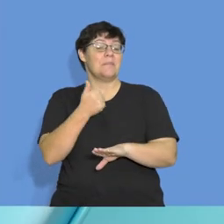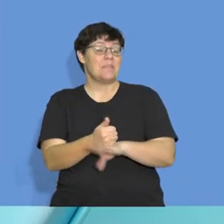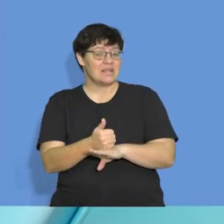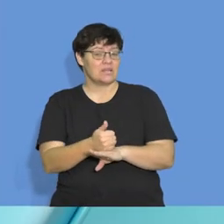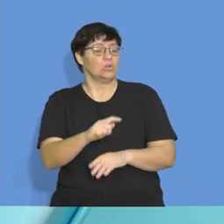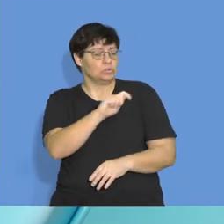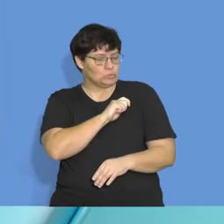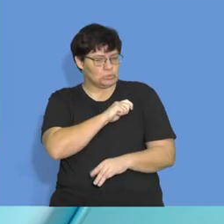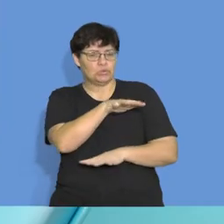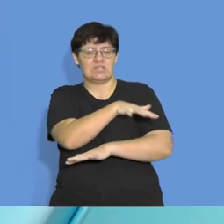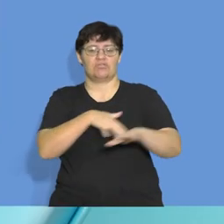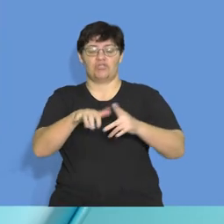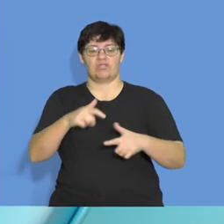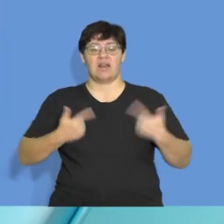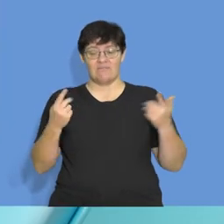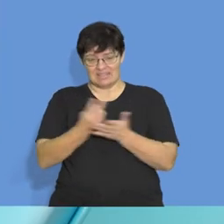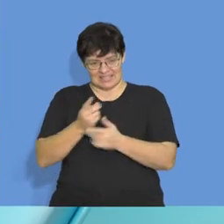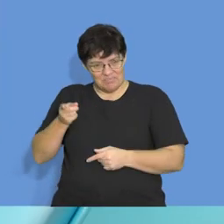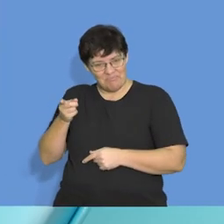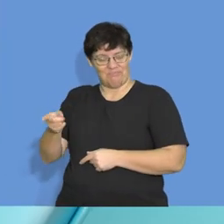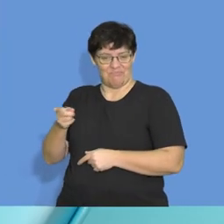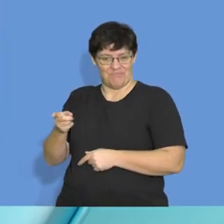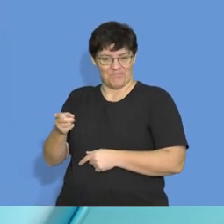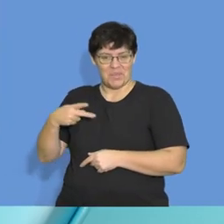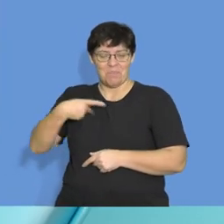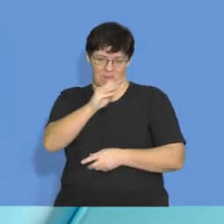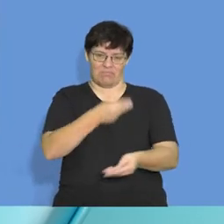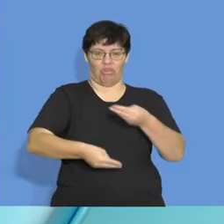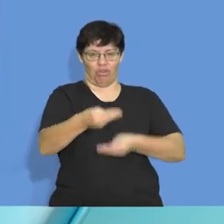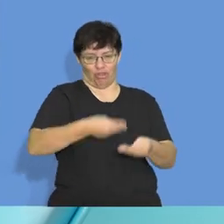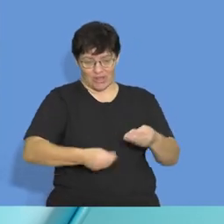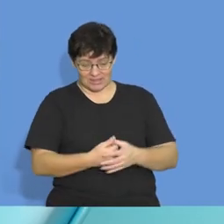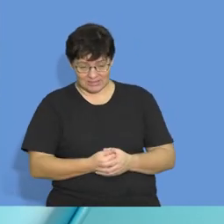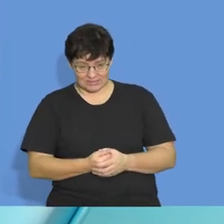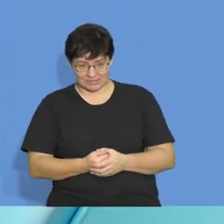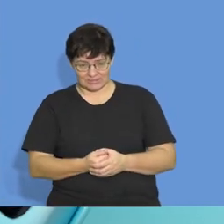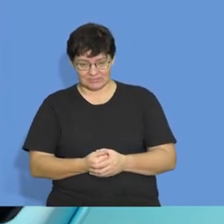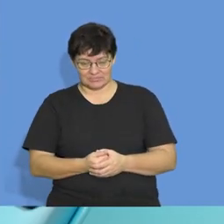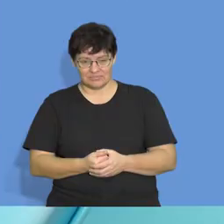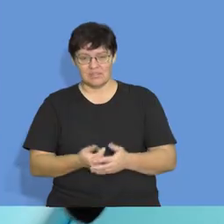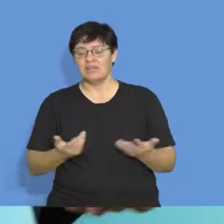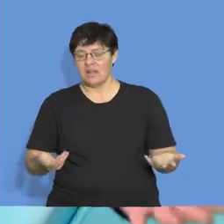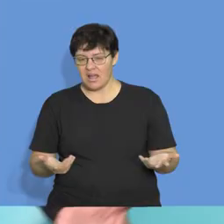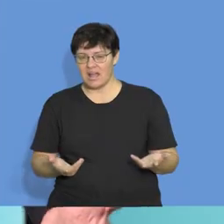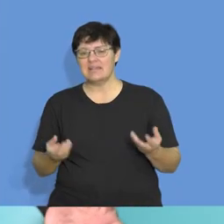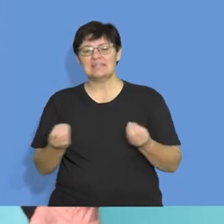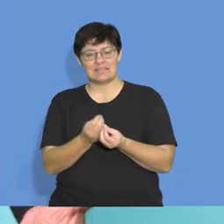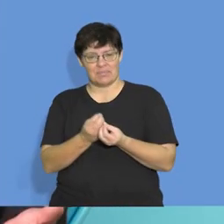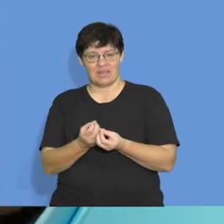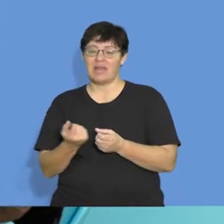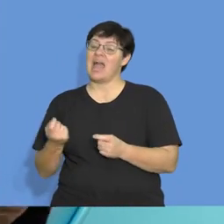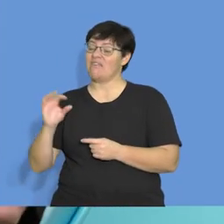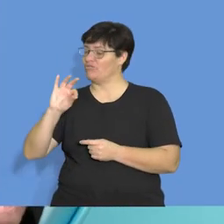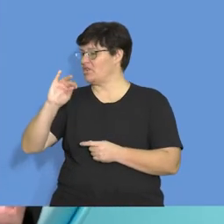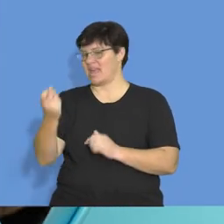situations. The situation here with regard to the possible bribe is something that affects our daily lives